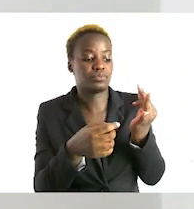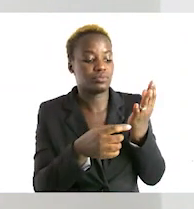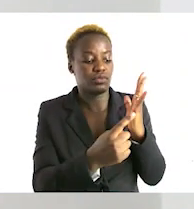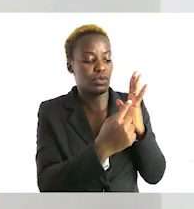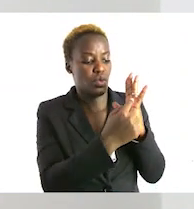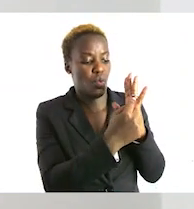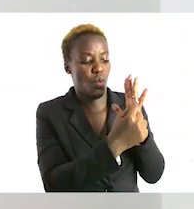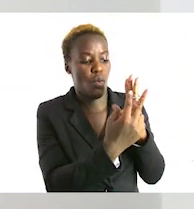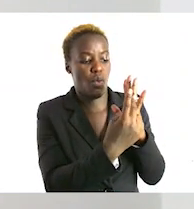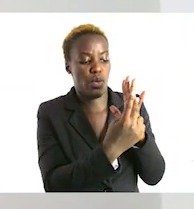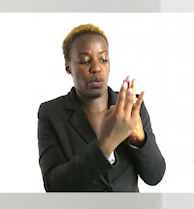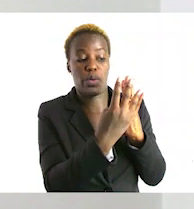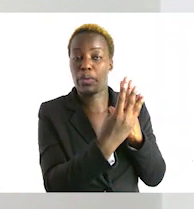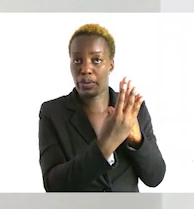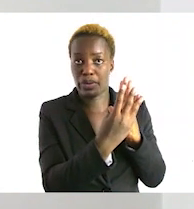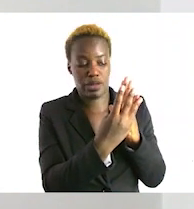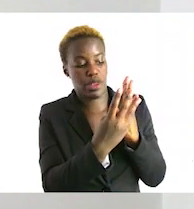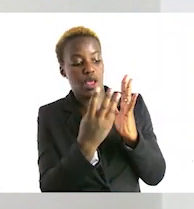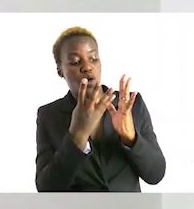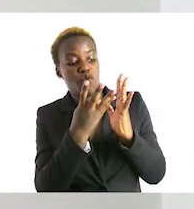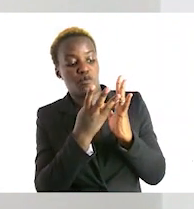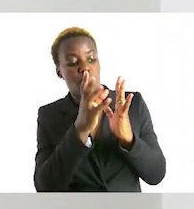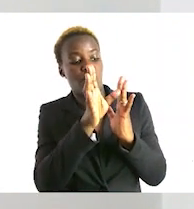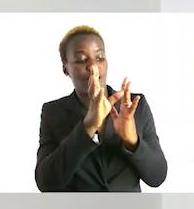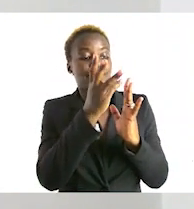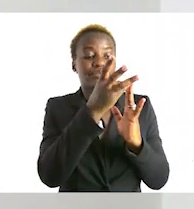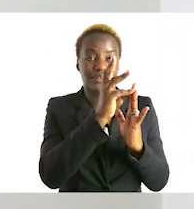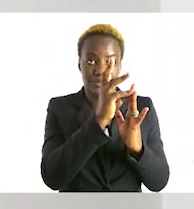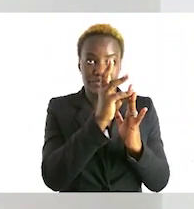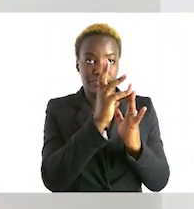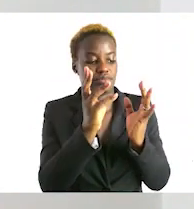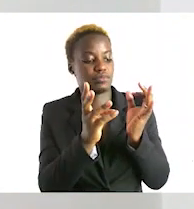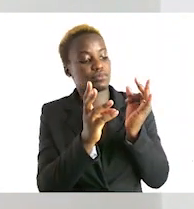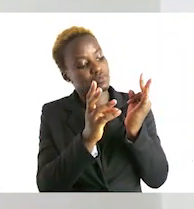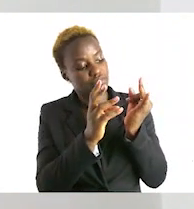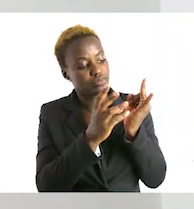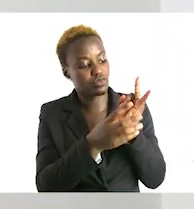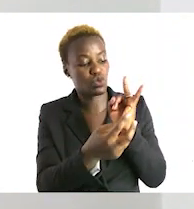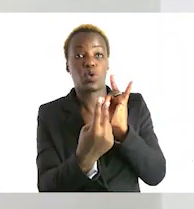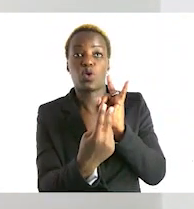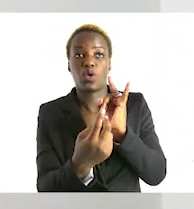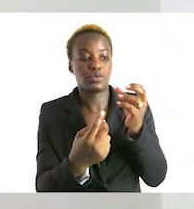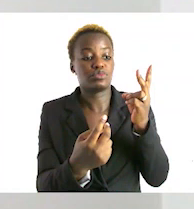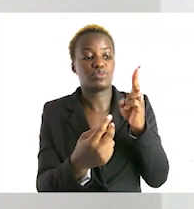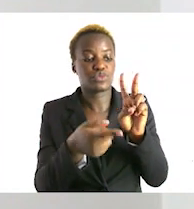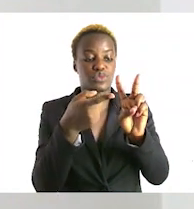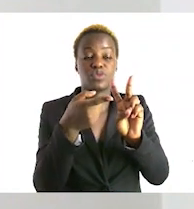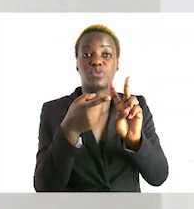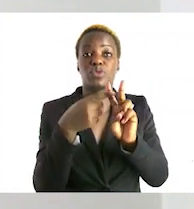two three four five six so in another words two times three will give you a